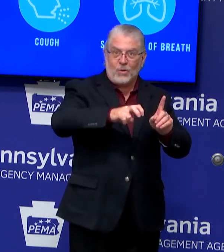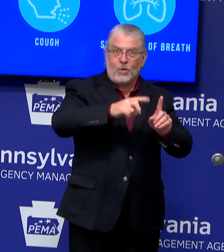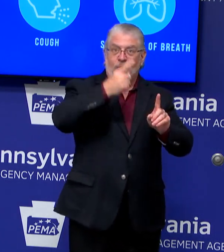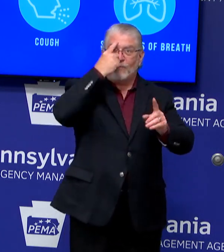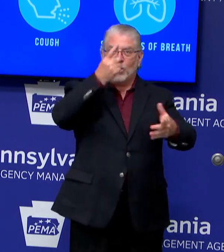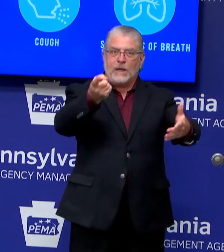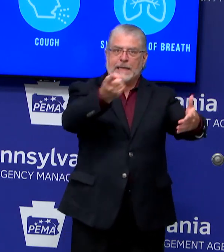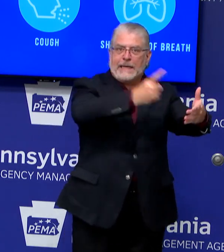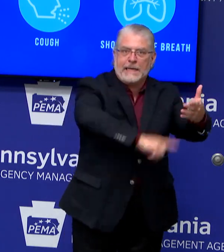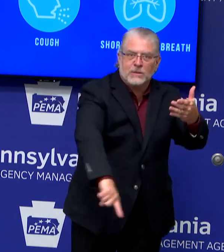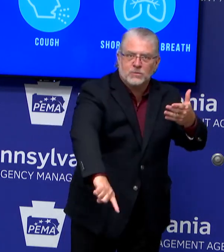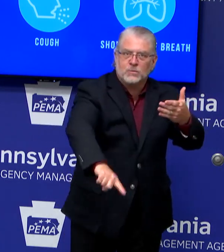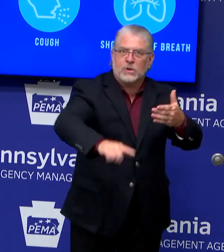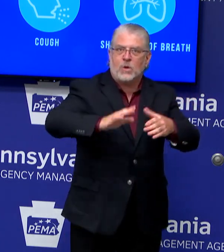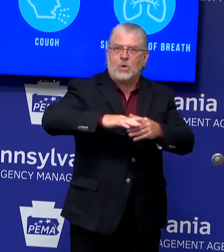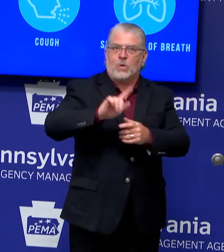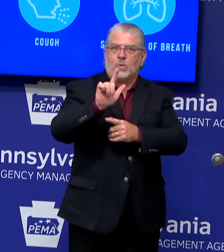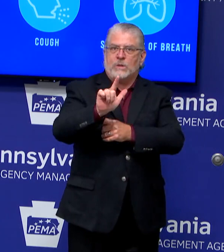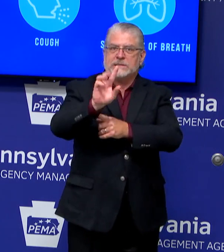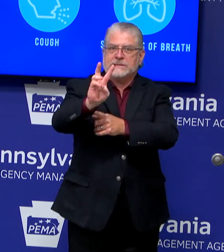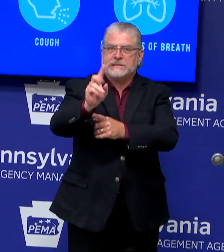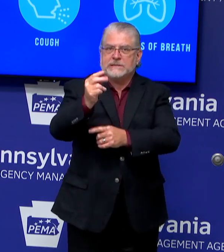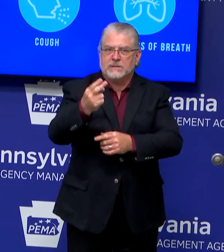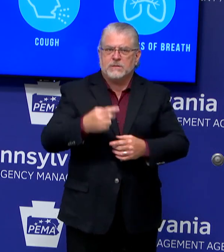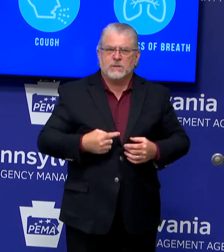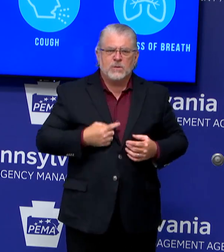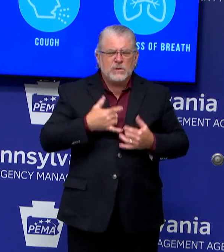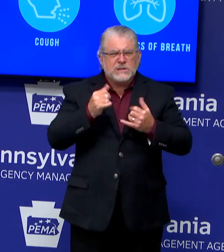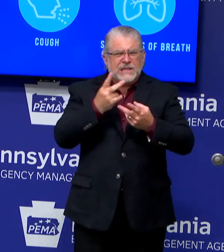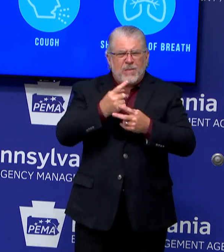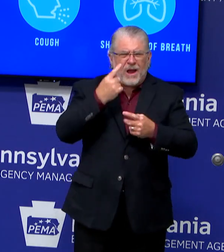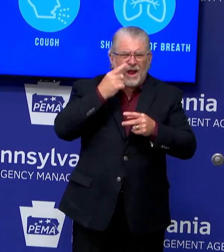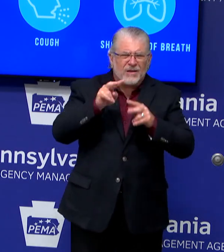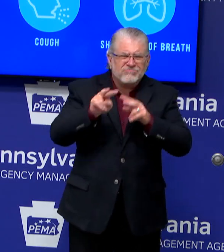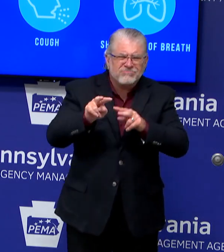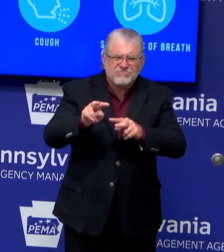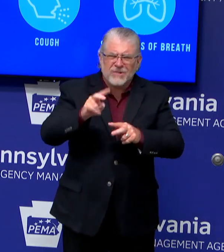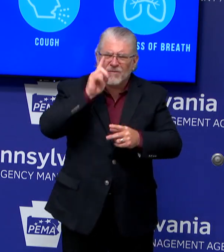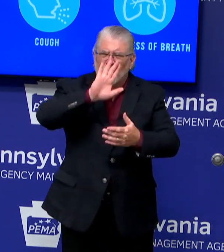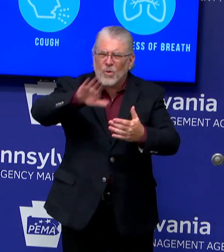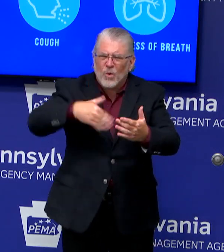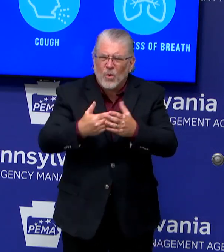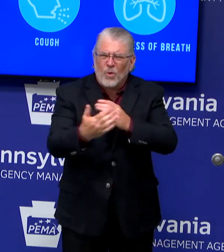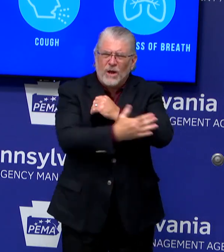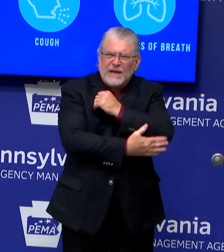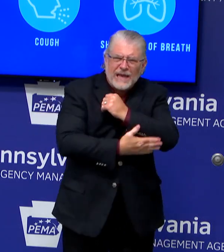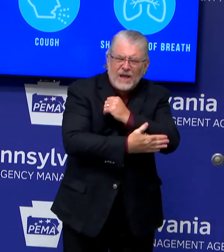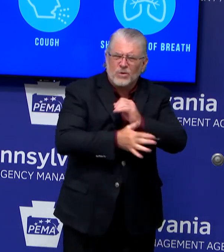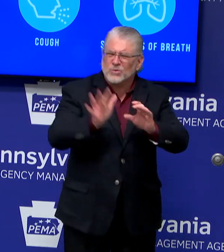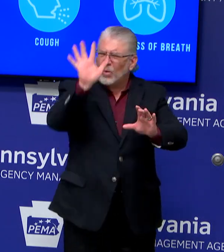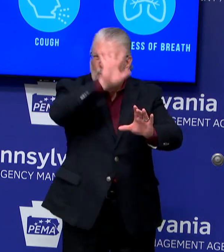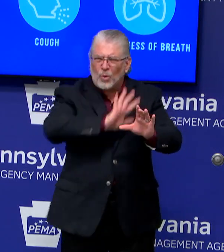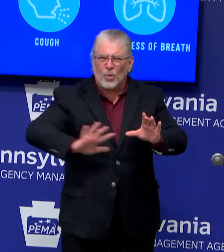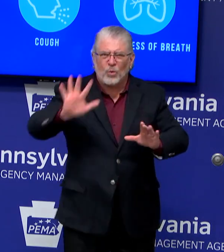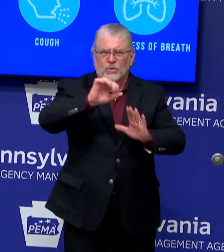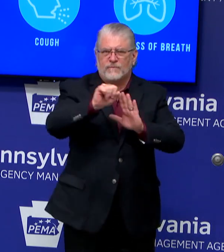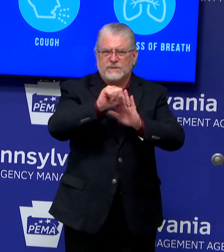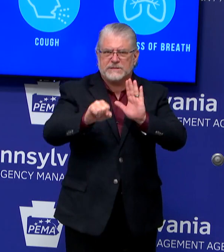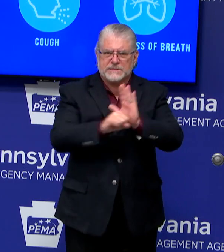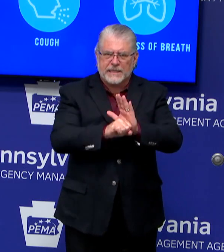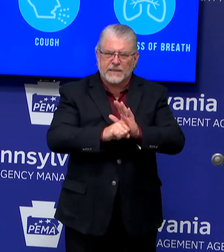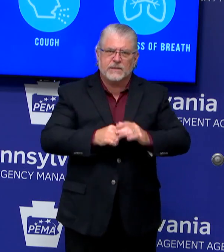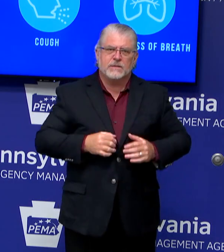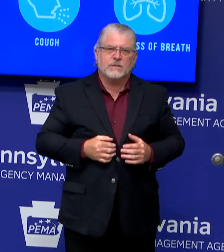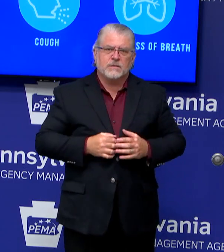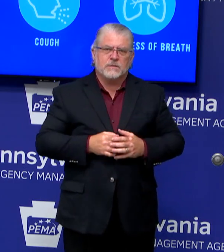26th. But we're keeping a close eye on all of the counties and all of the areas. And that's the importance of our